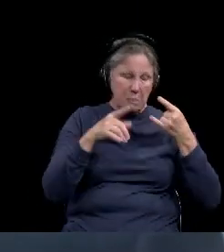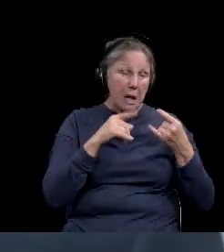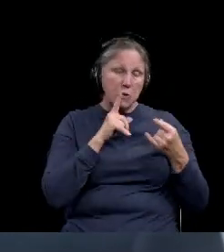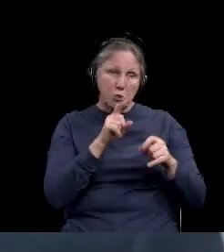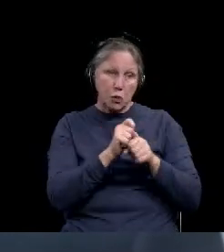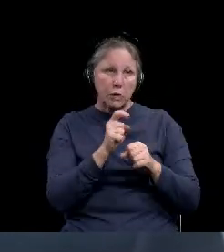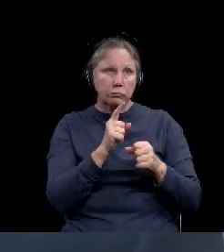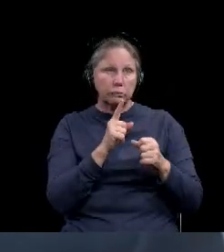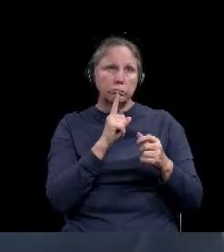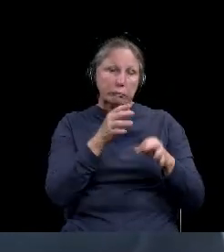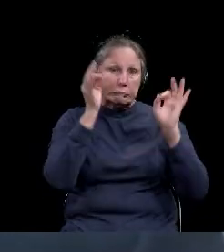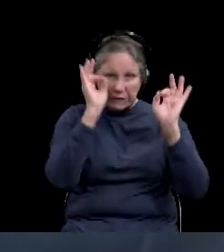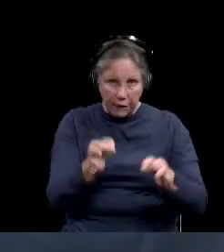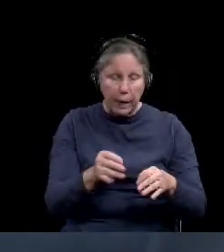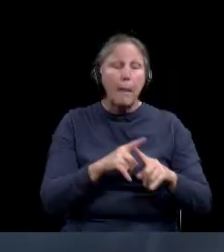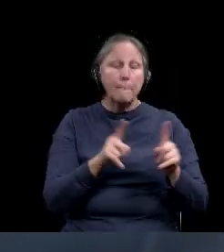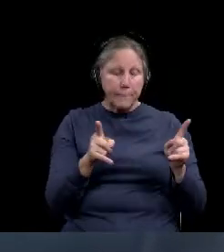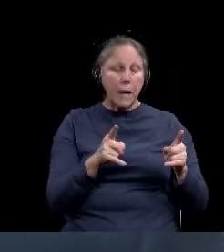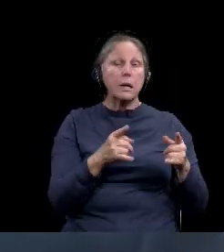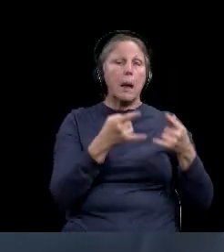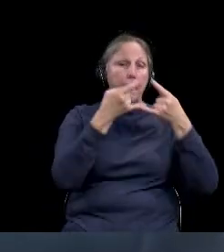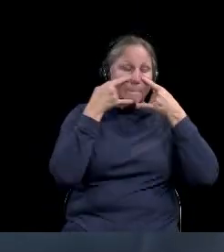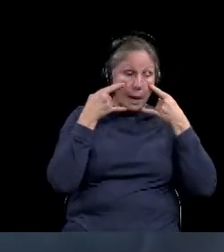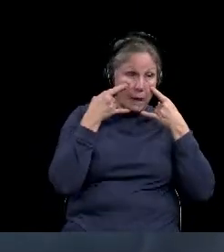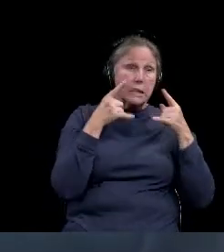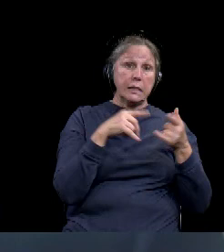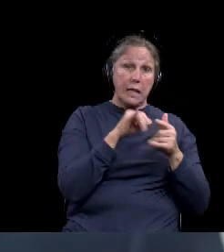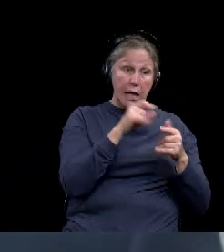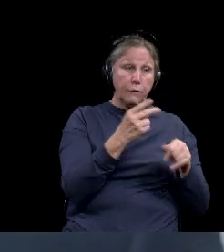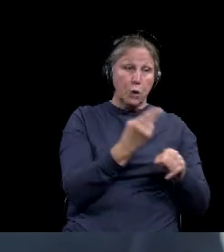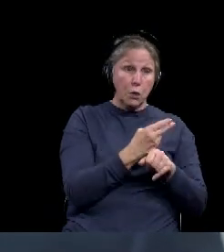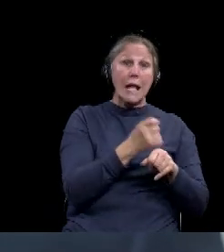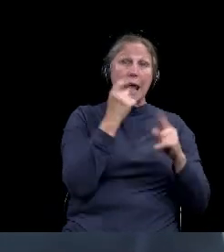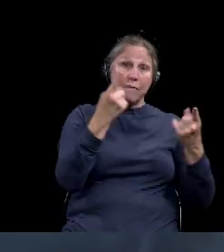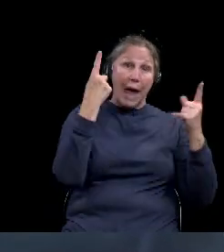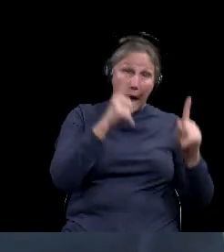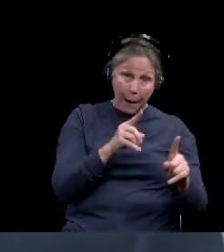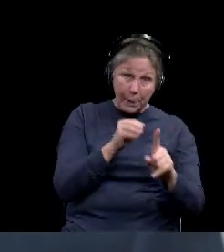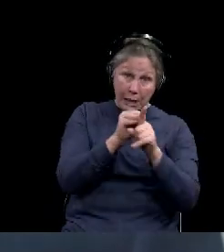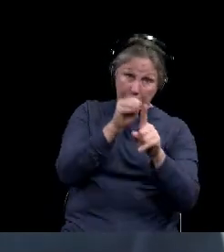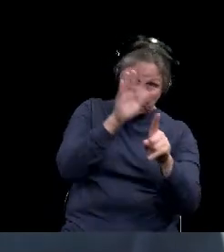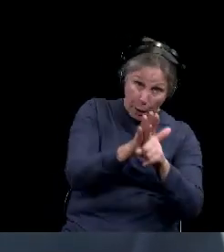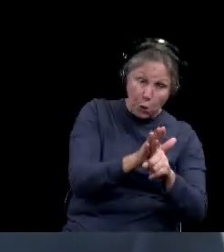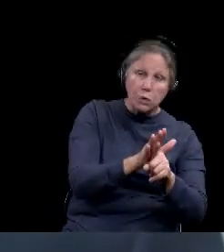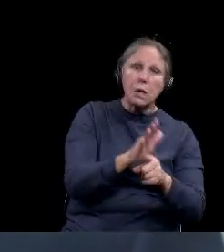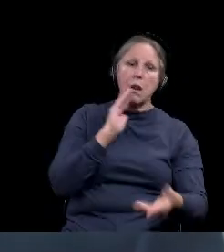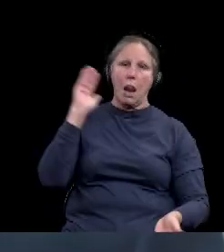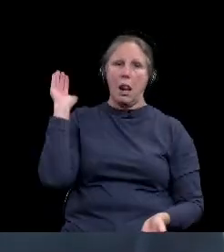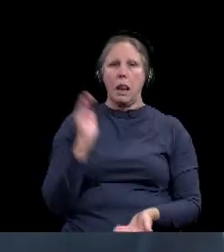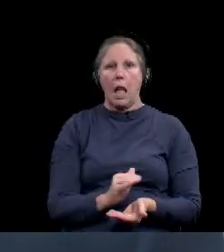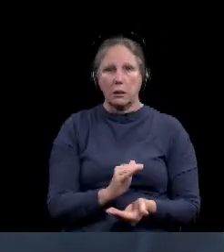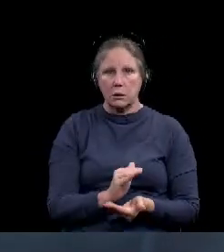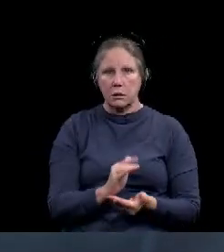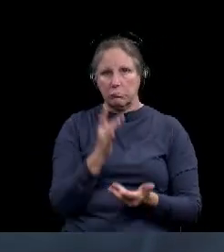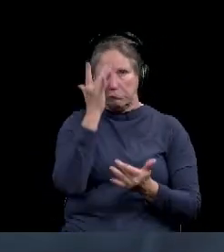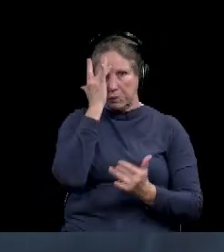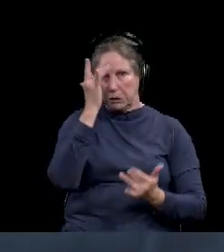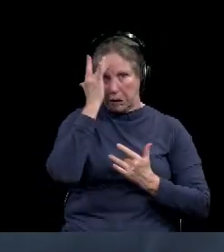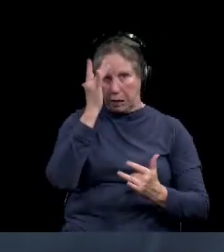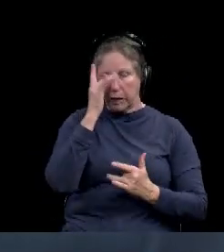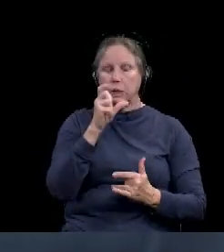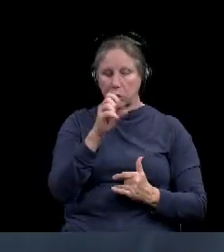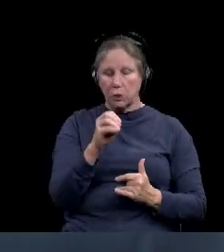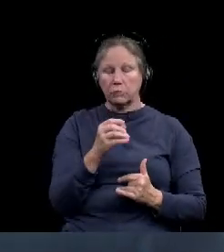definitive yet, but I think it's, it belongs in the conversation mask. And so thank you, judge and mayor about your comments here on masking difficult to do.